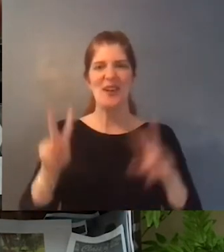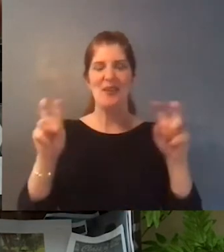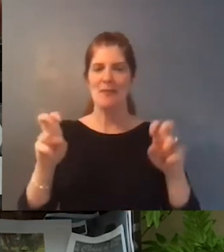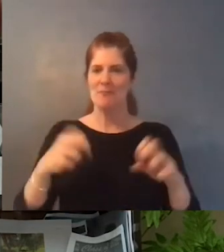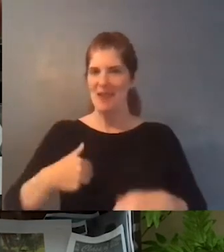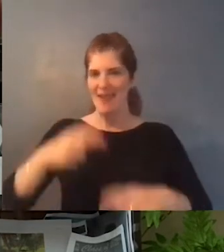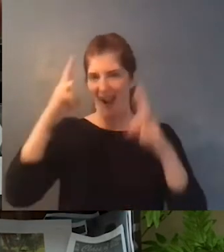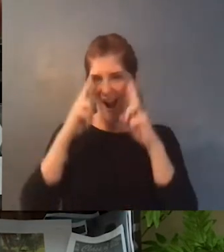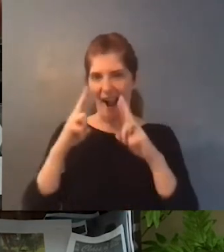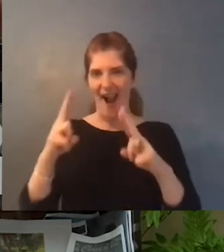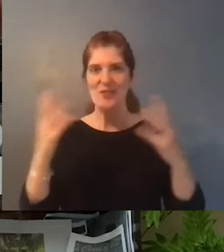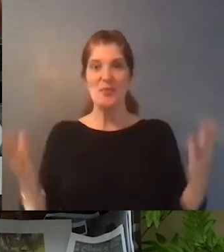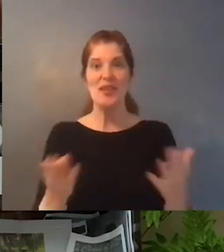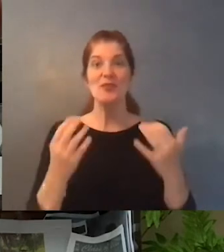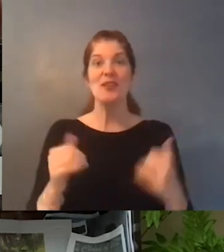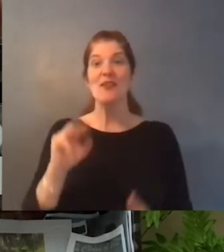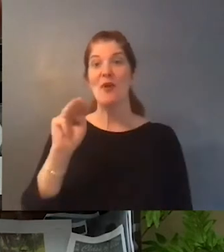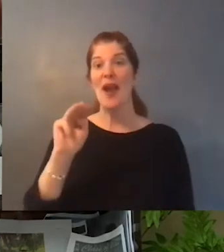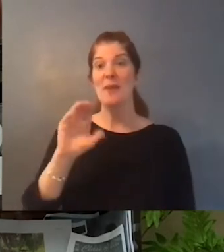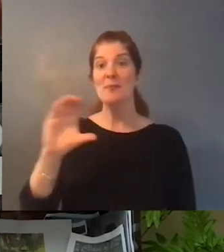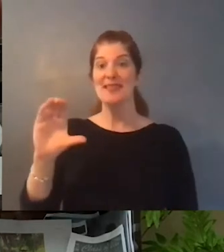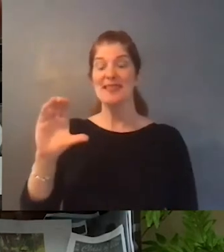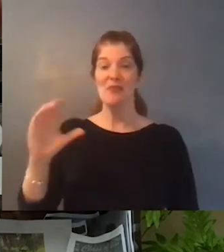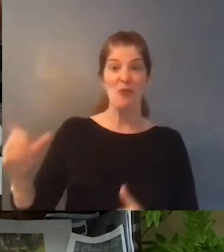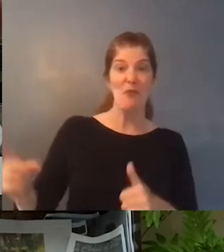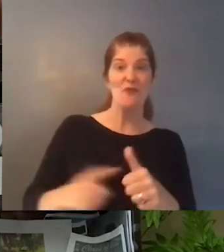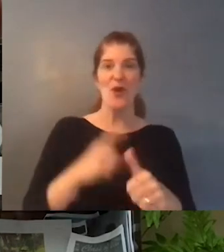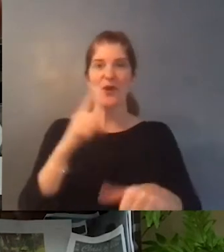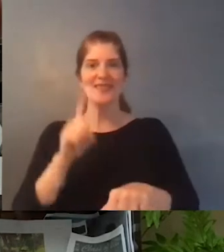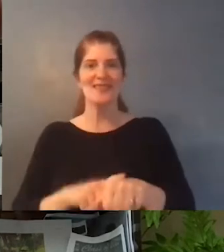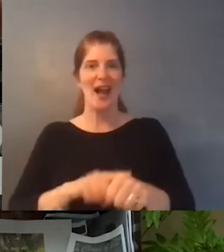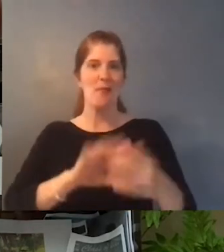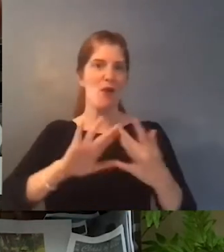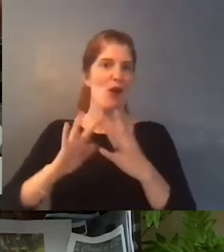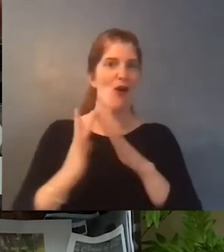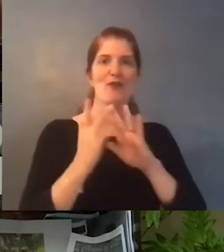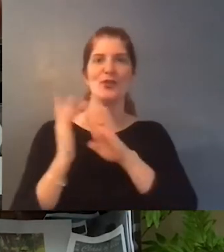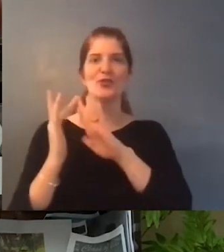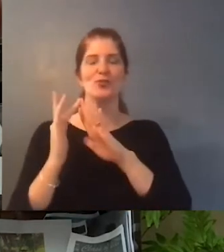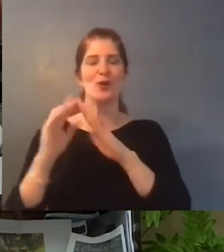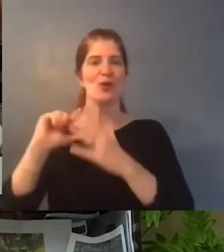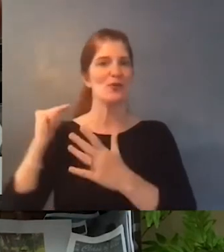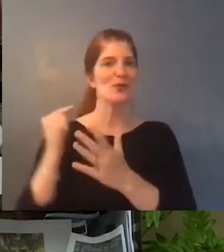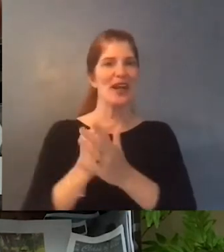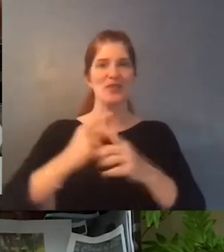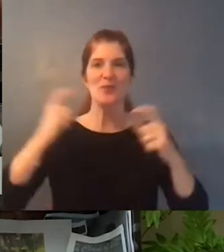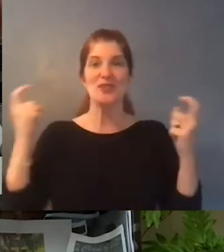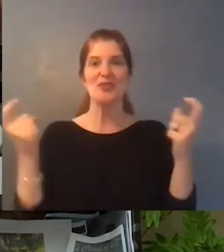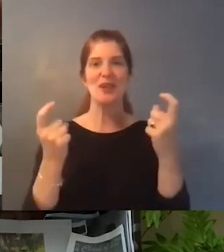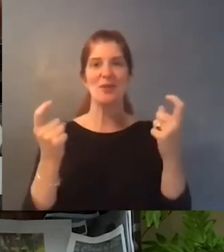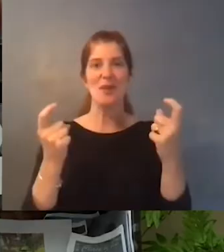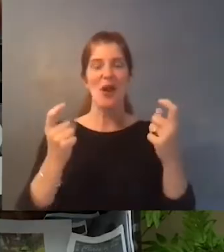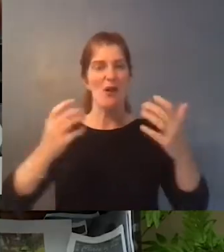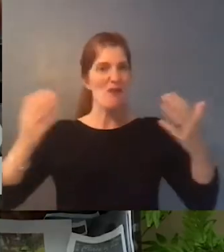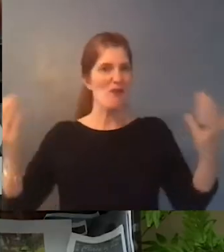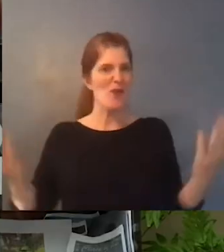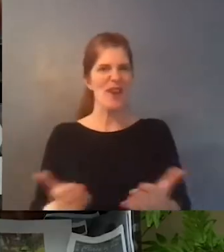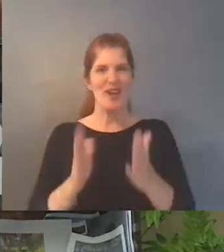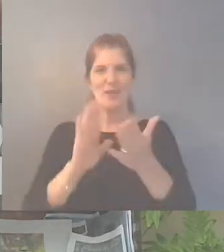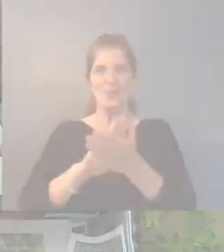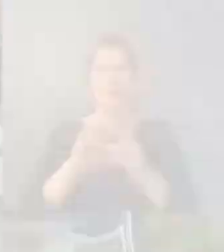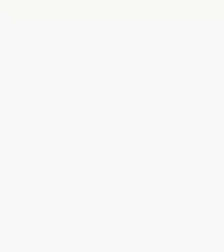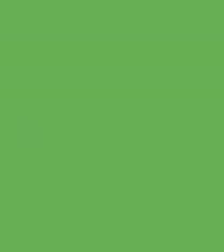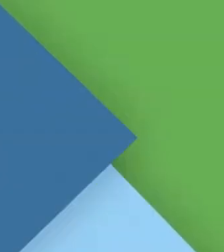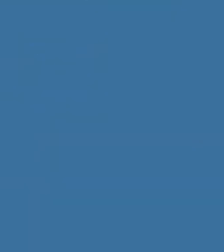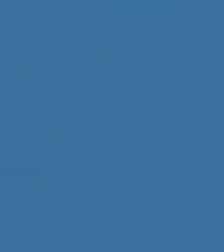to be here today as the emcee for the first ever virtual graduation ceremony for the School District